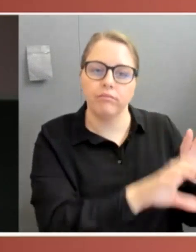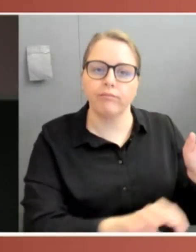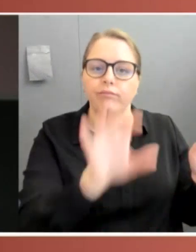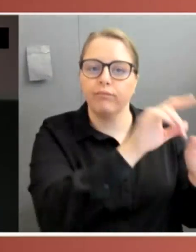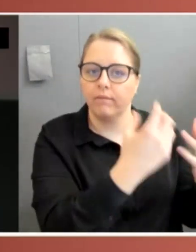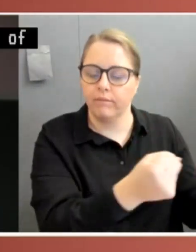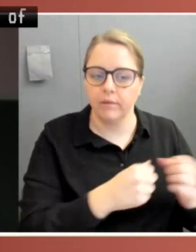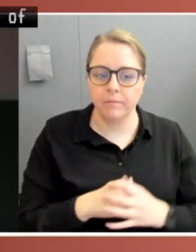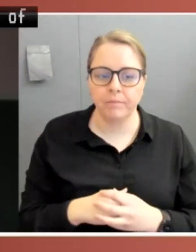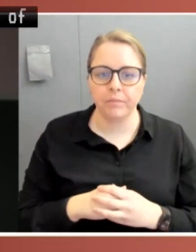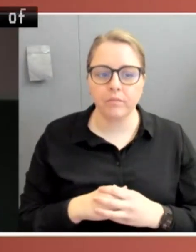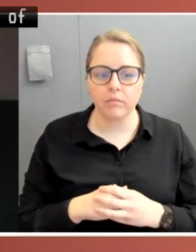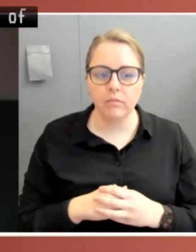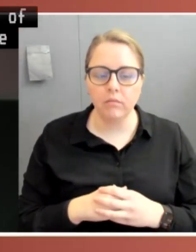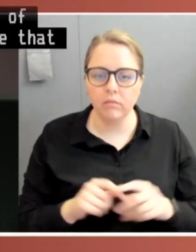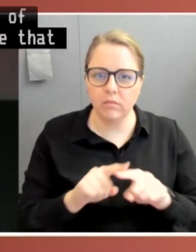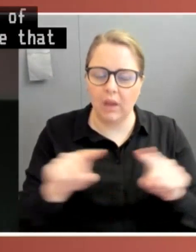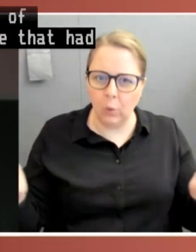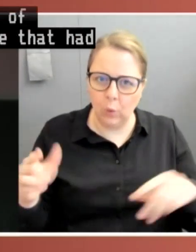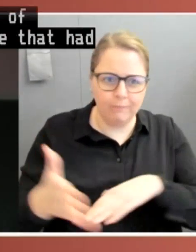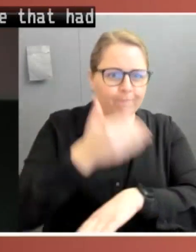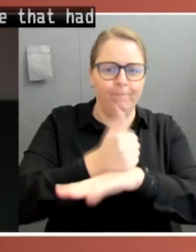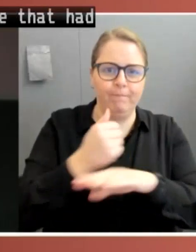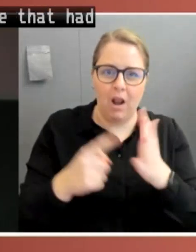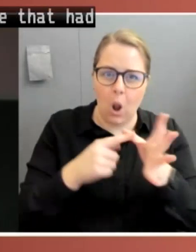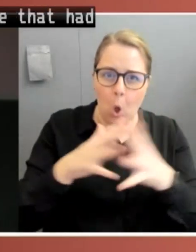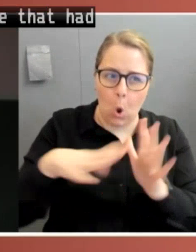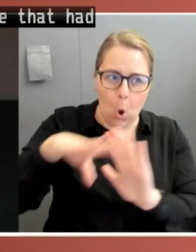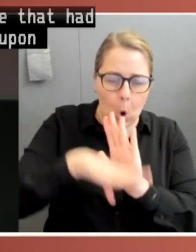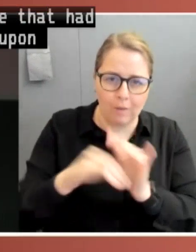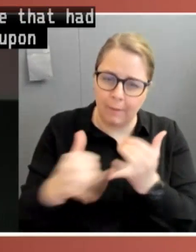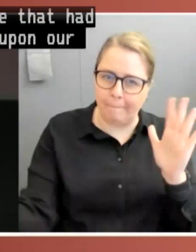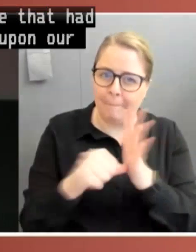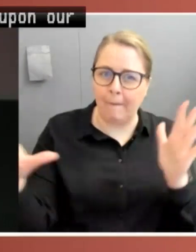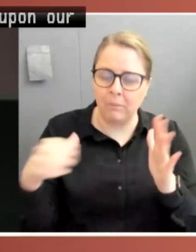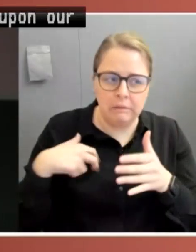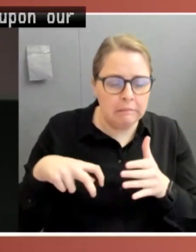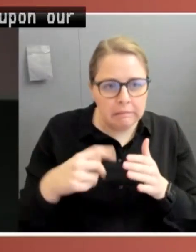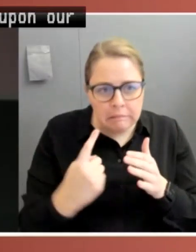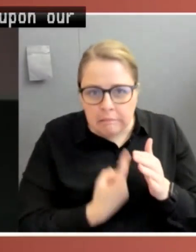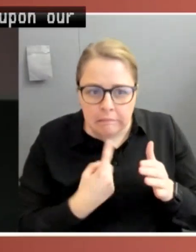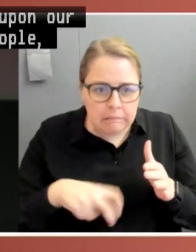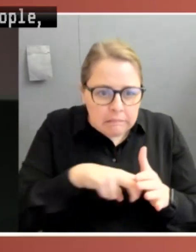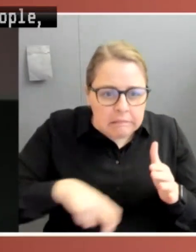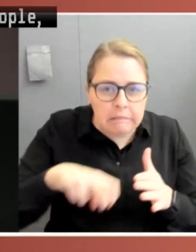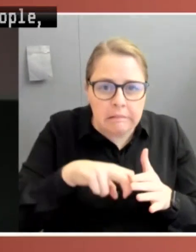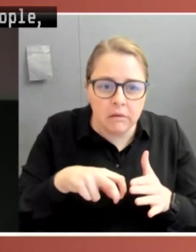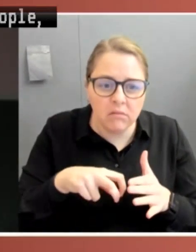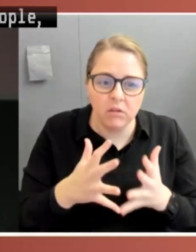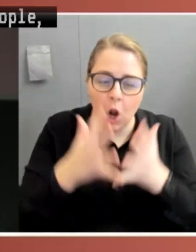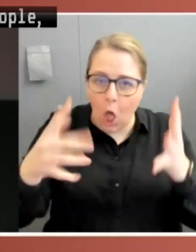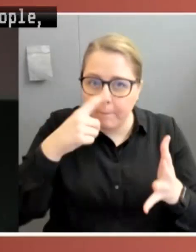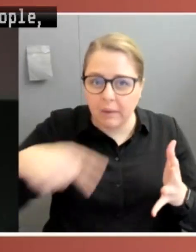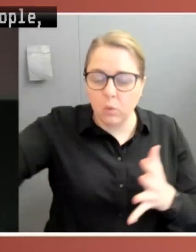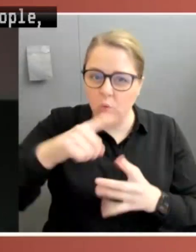the most draconian impact upon our liberties. And for many people, spelt the end of their economic livelihoods, when we think of the impact upon